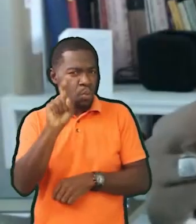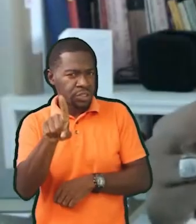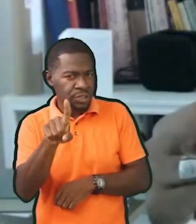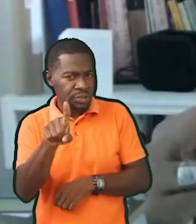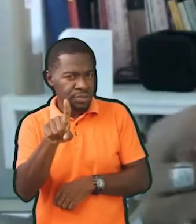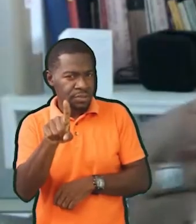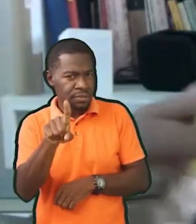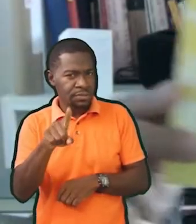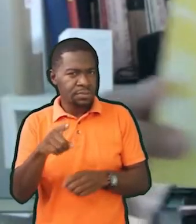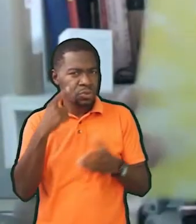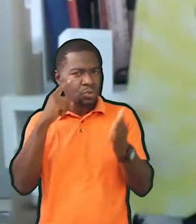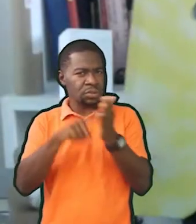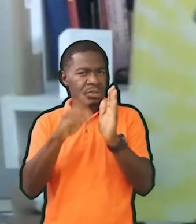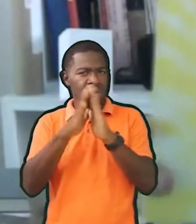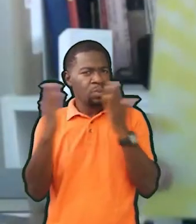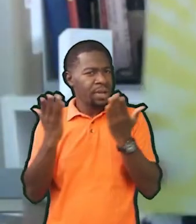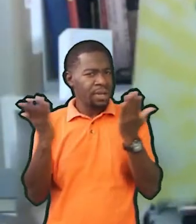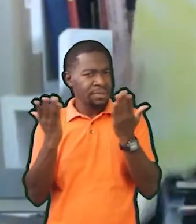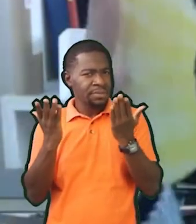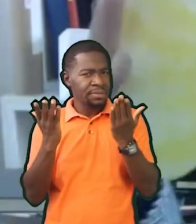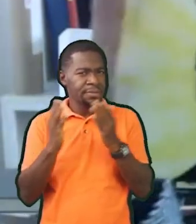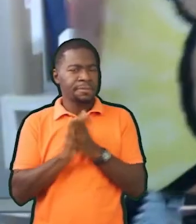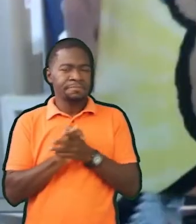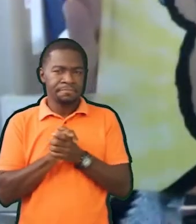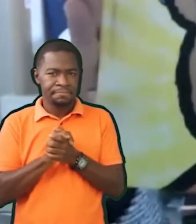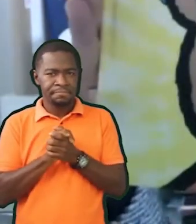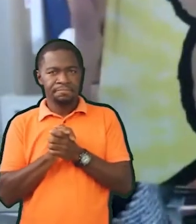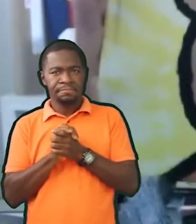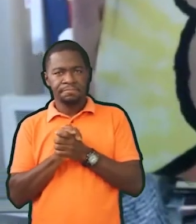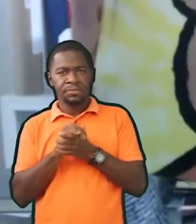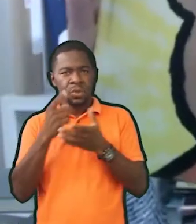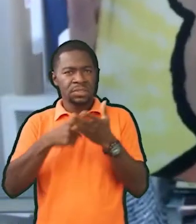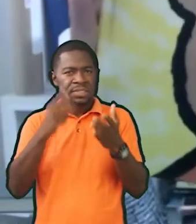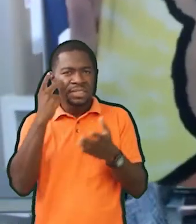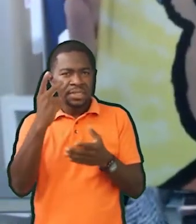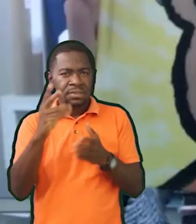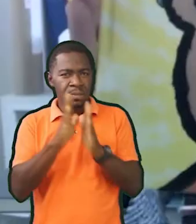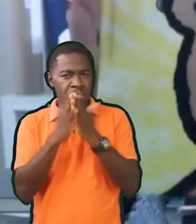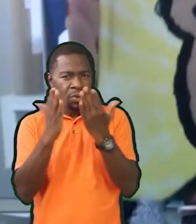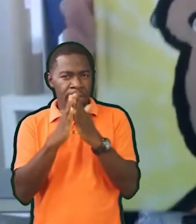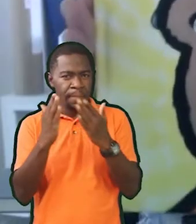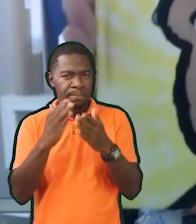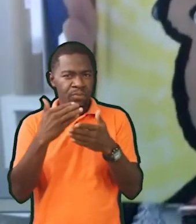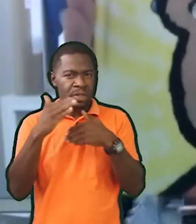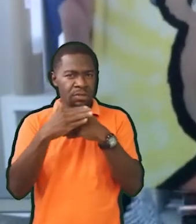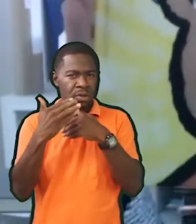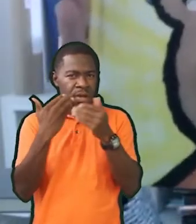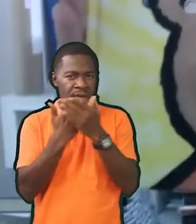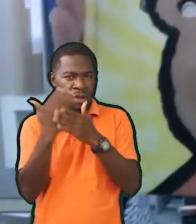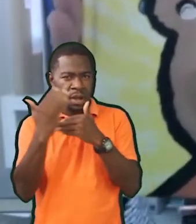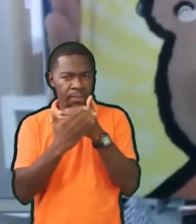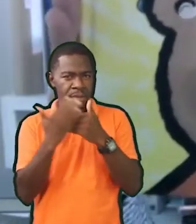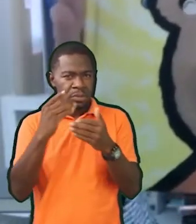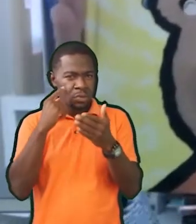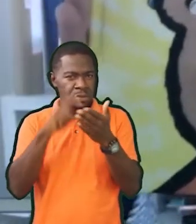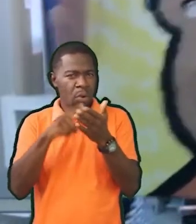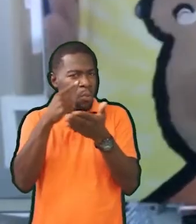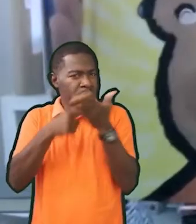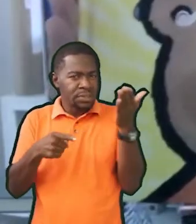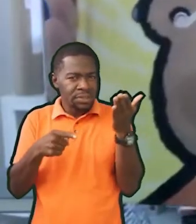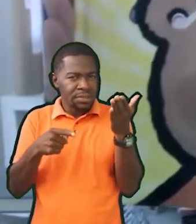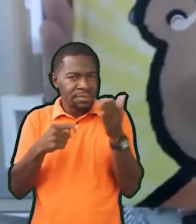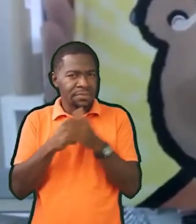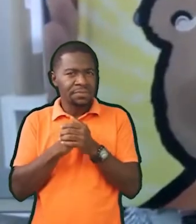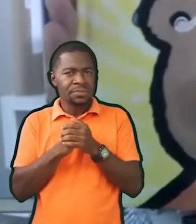Do you notice anything about the cover of this book? I wonder what the first thing you